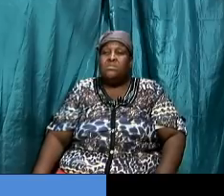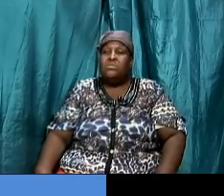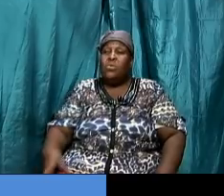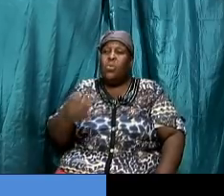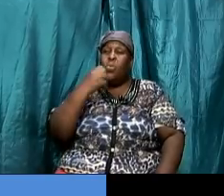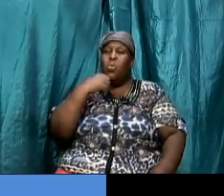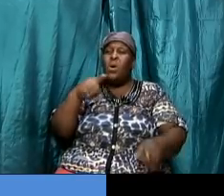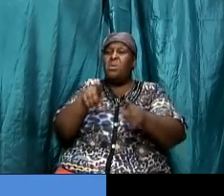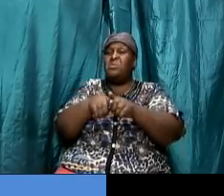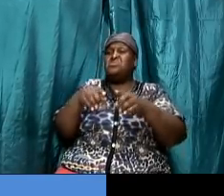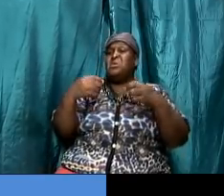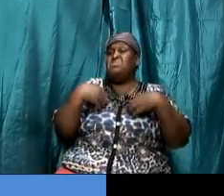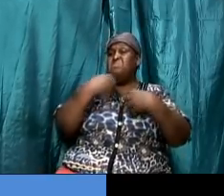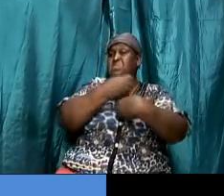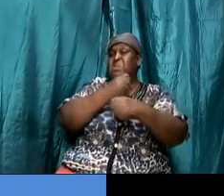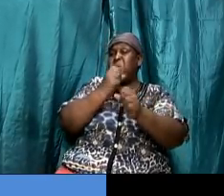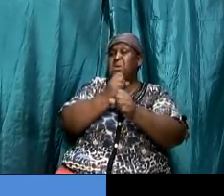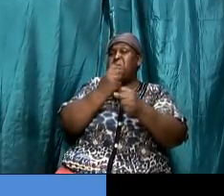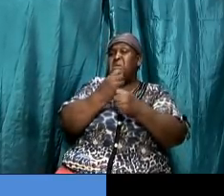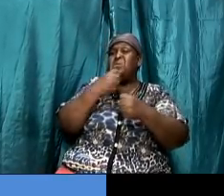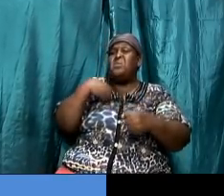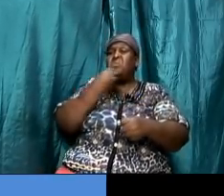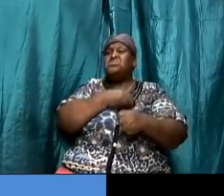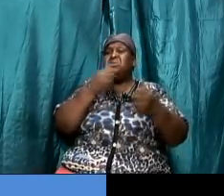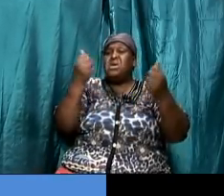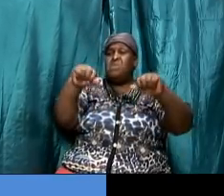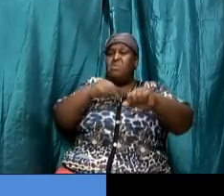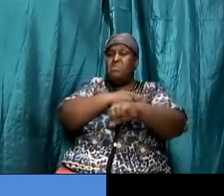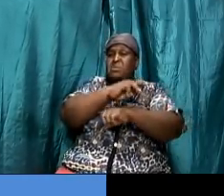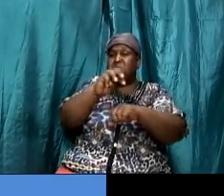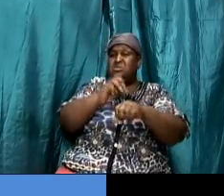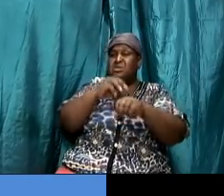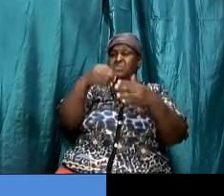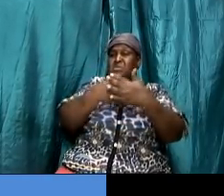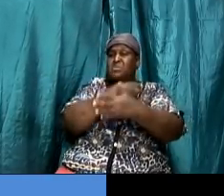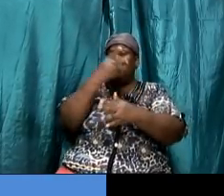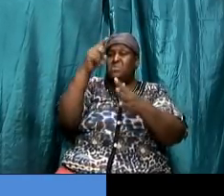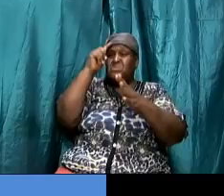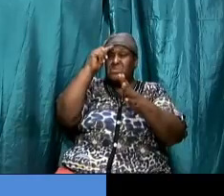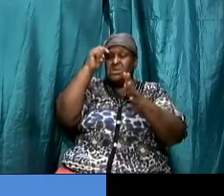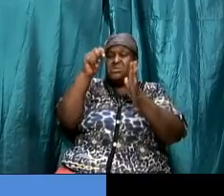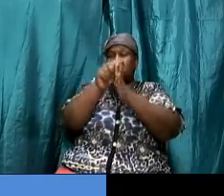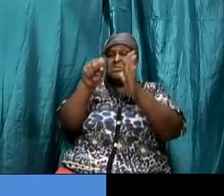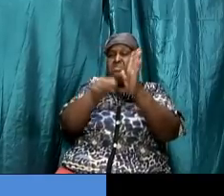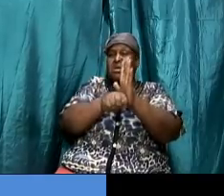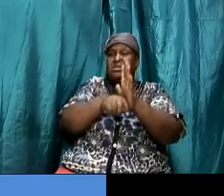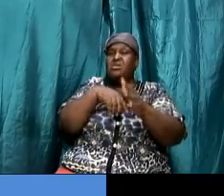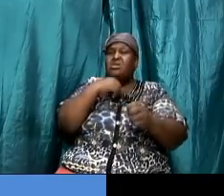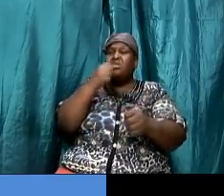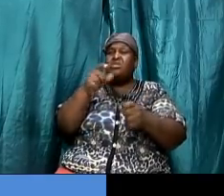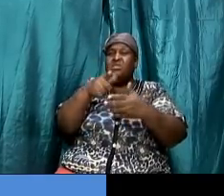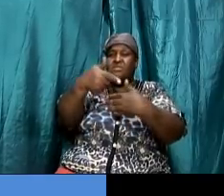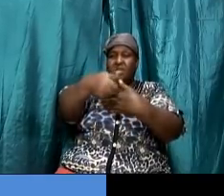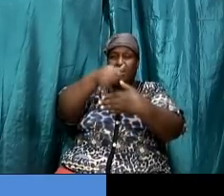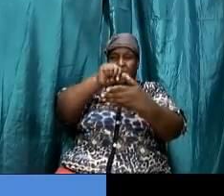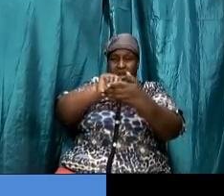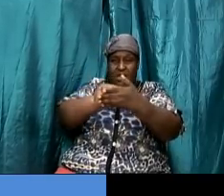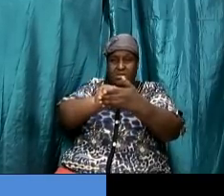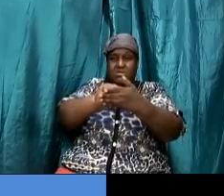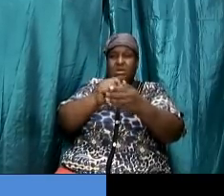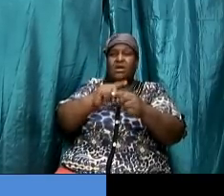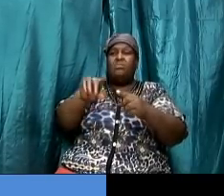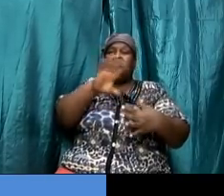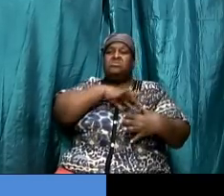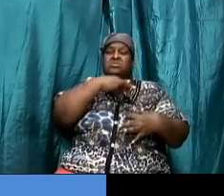who also had made us able ministers of the new testament not of the letter but of the